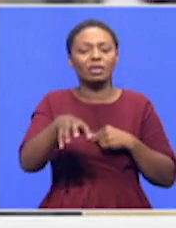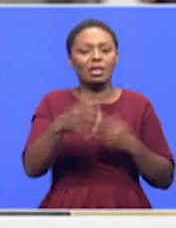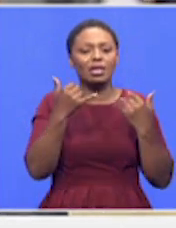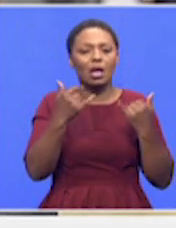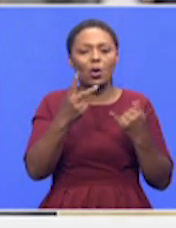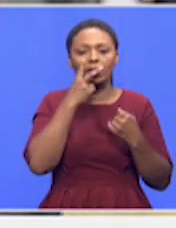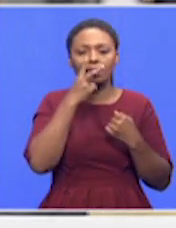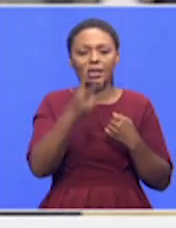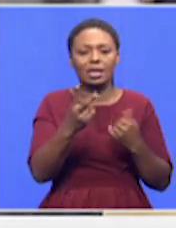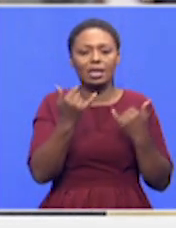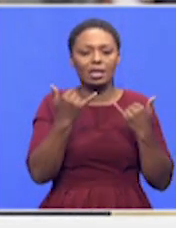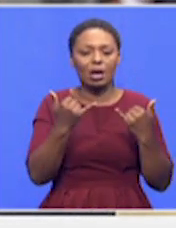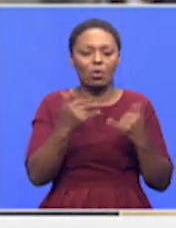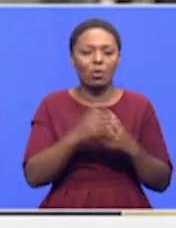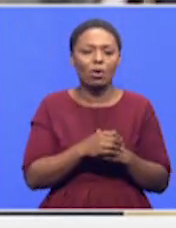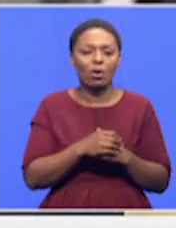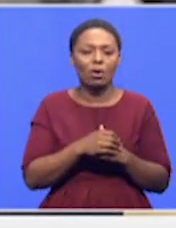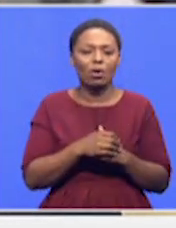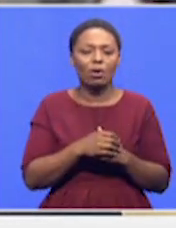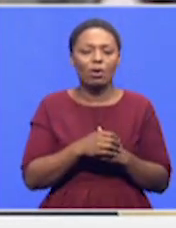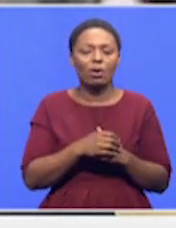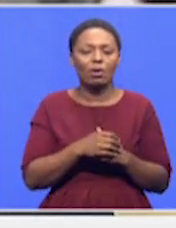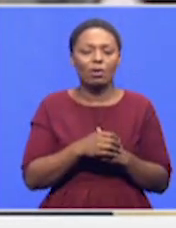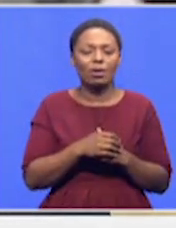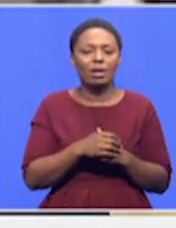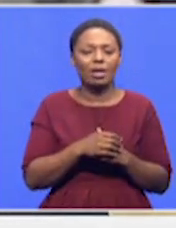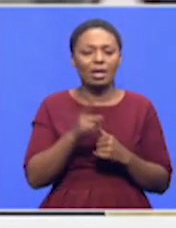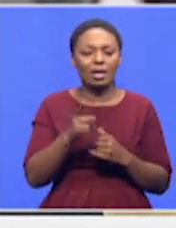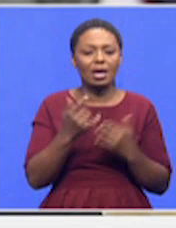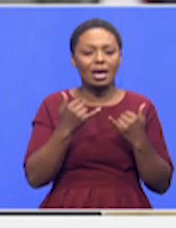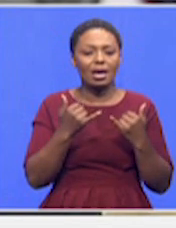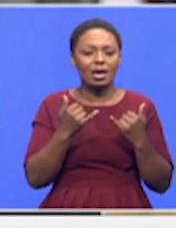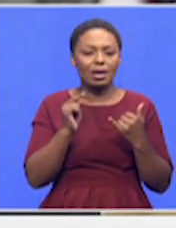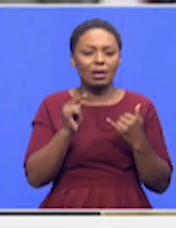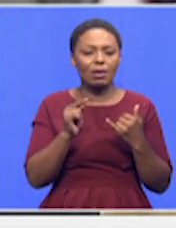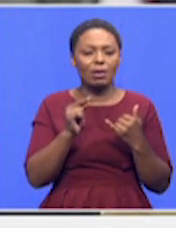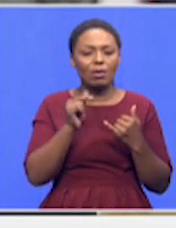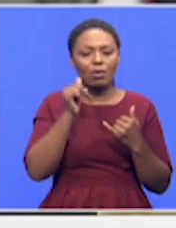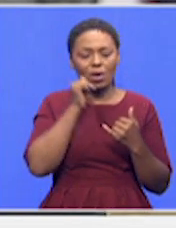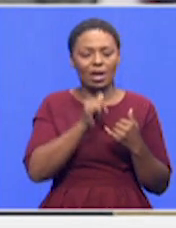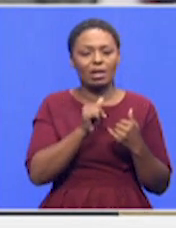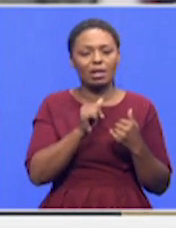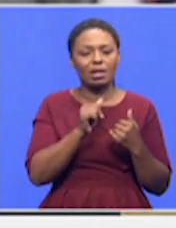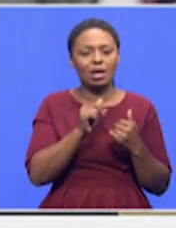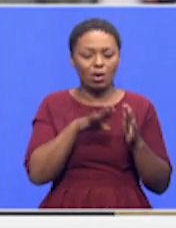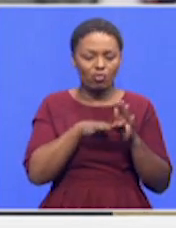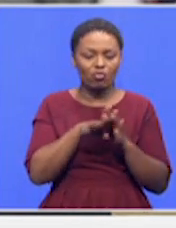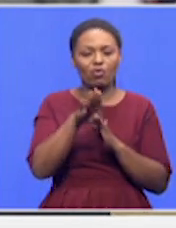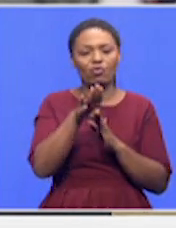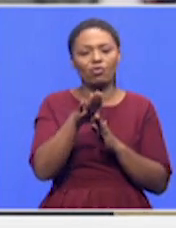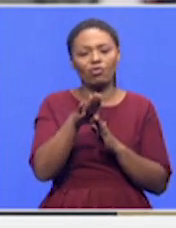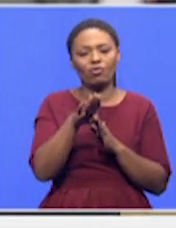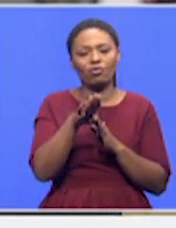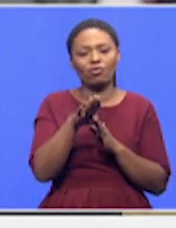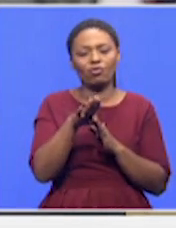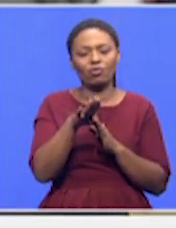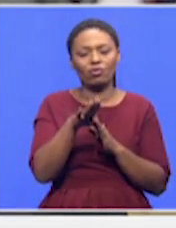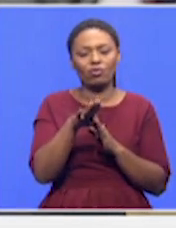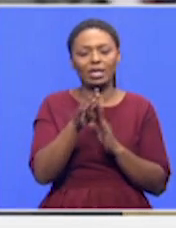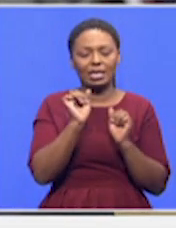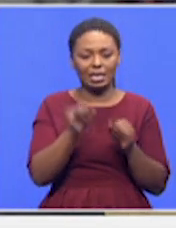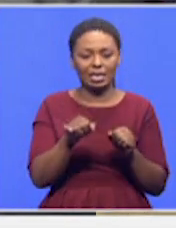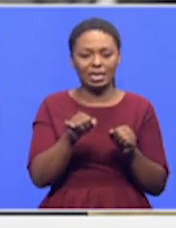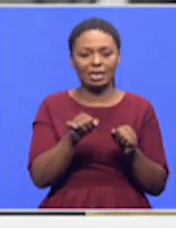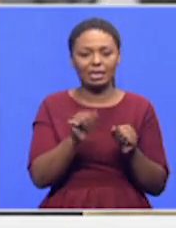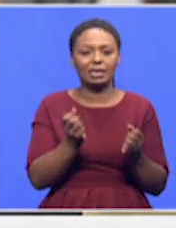the light into the tunnel, where we are really improving our services. Even if we